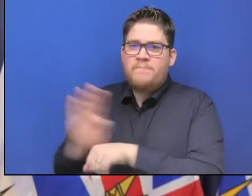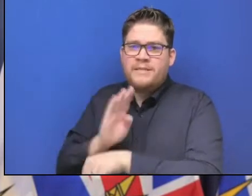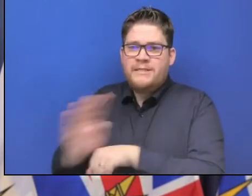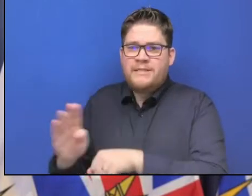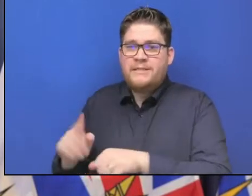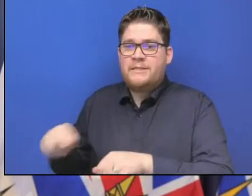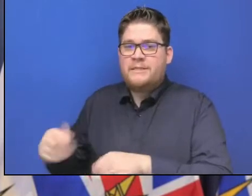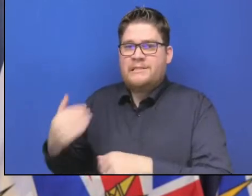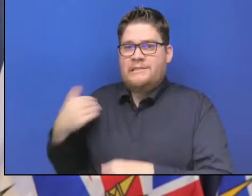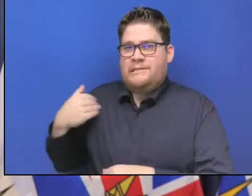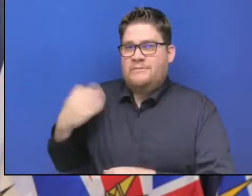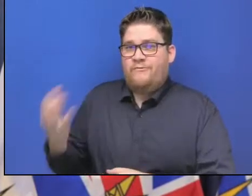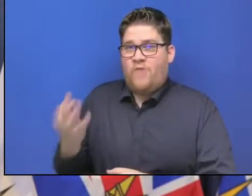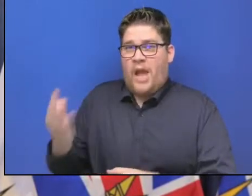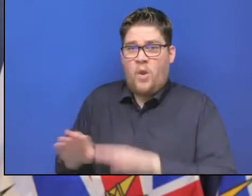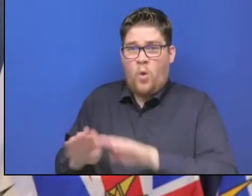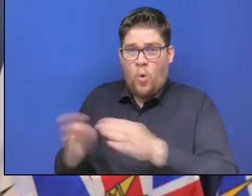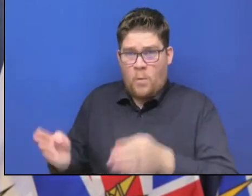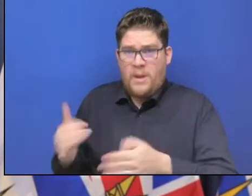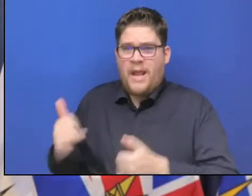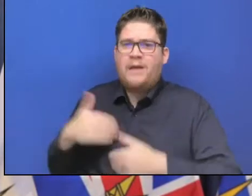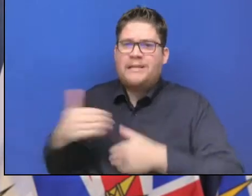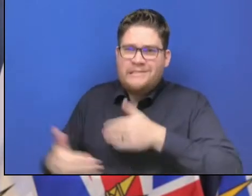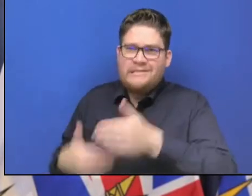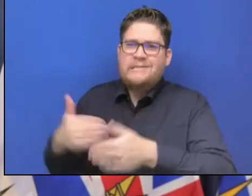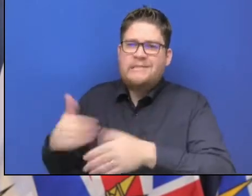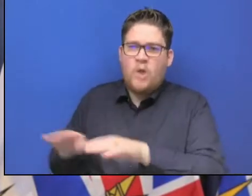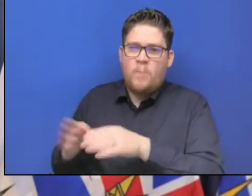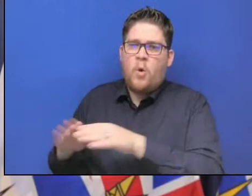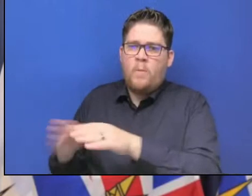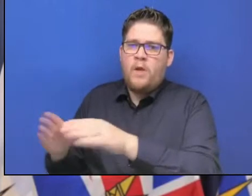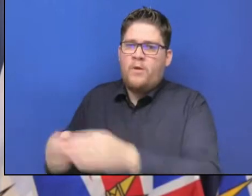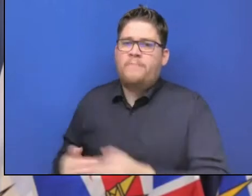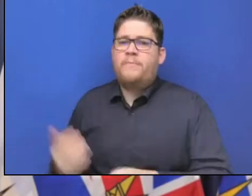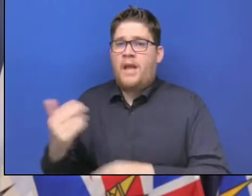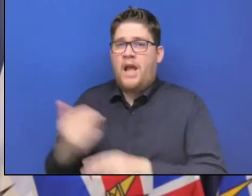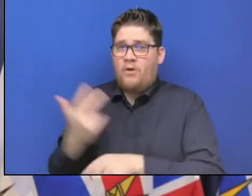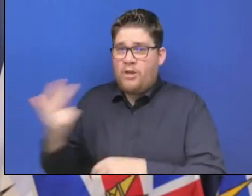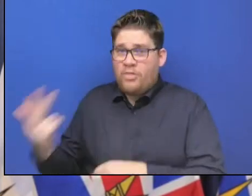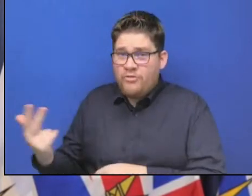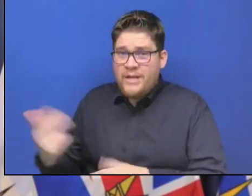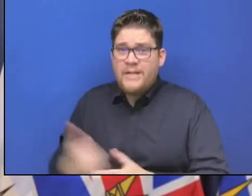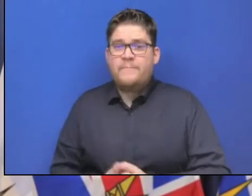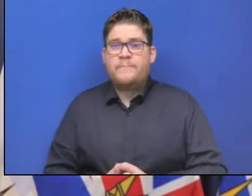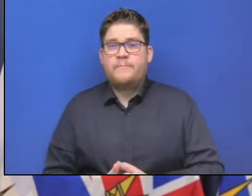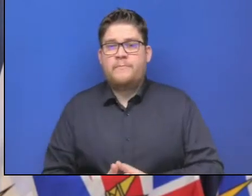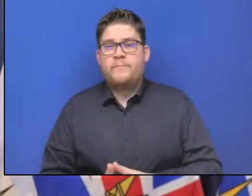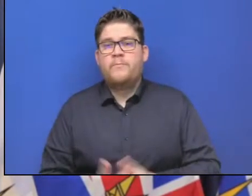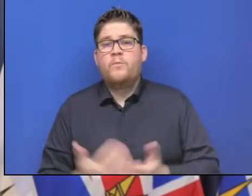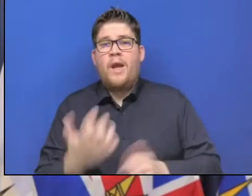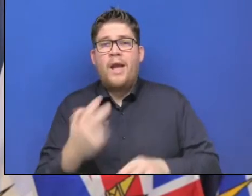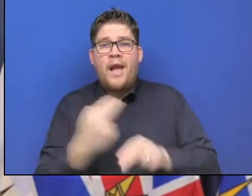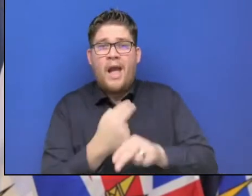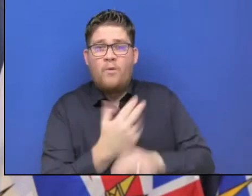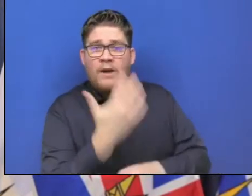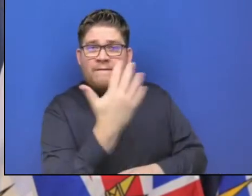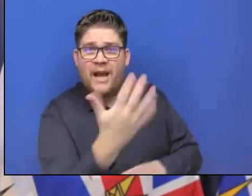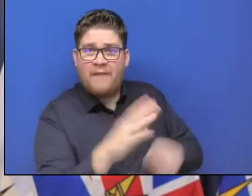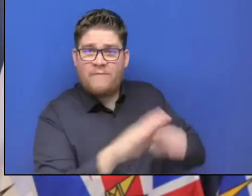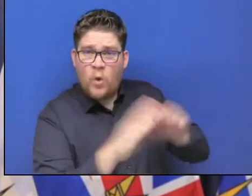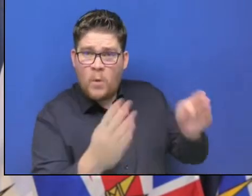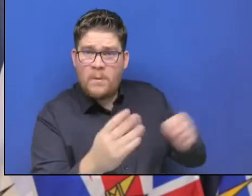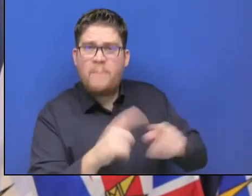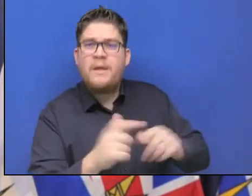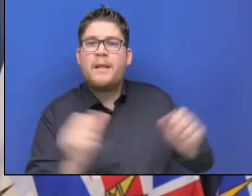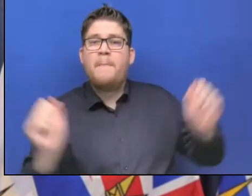out there continuously improving it. So having those two highways connecting to the interior will be incredibly valuable along with